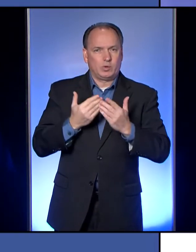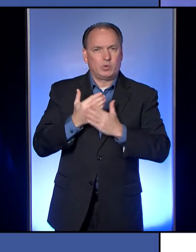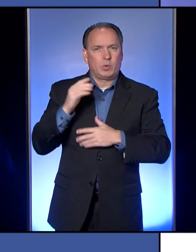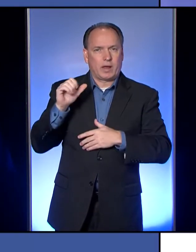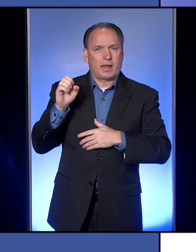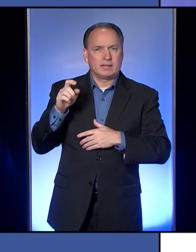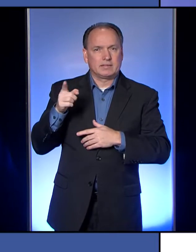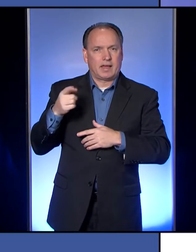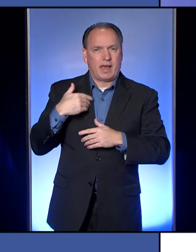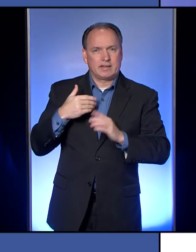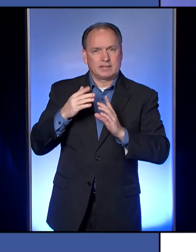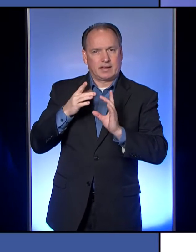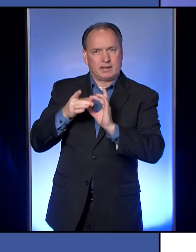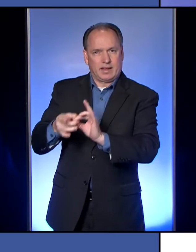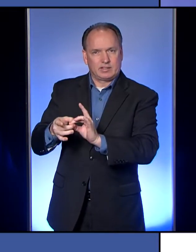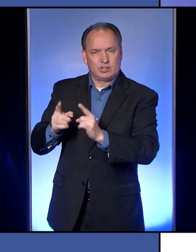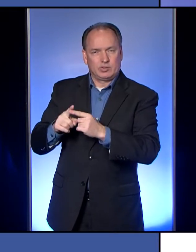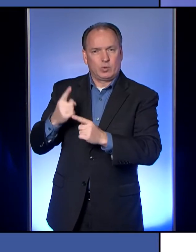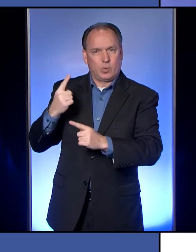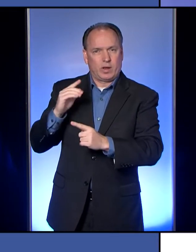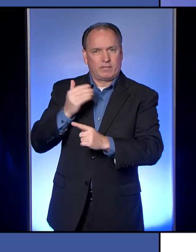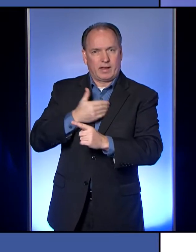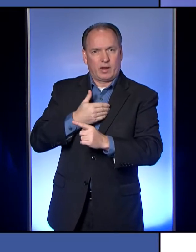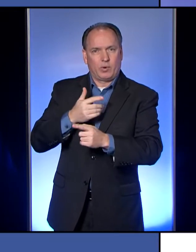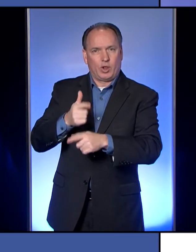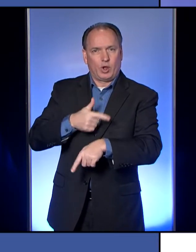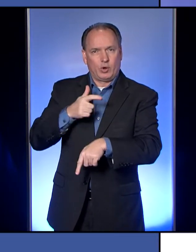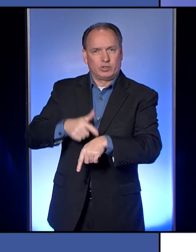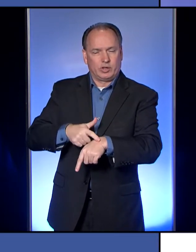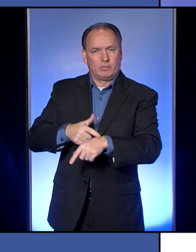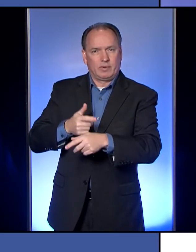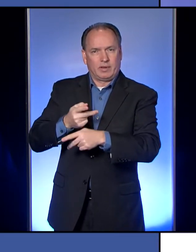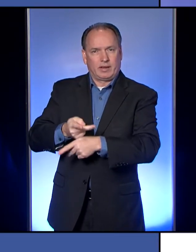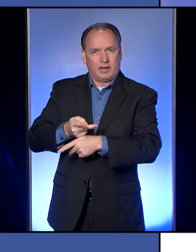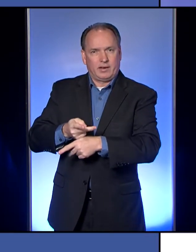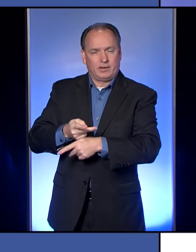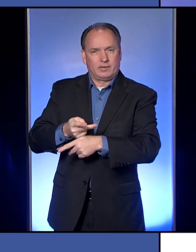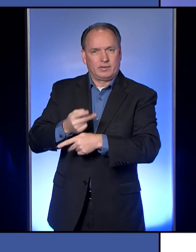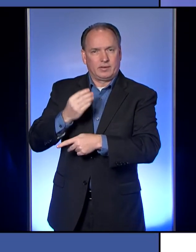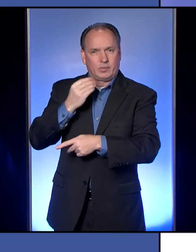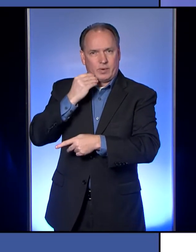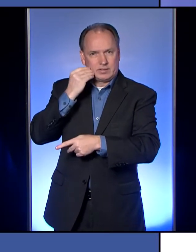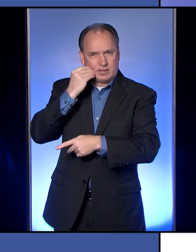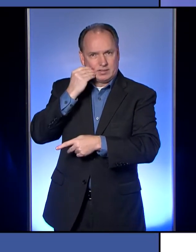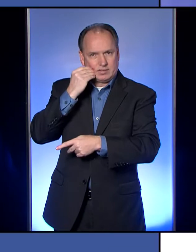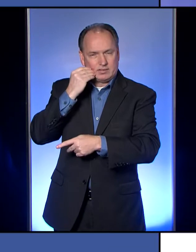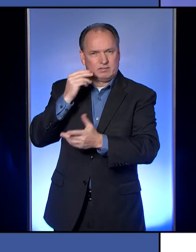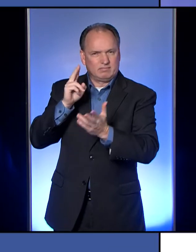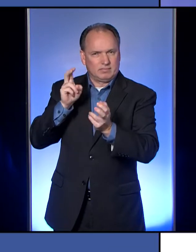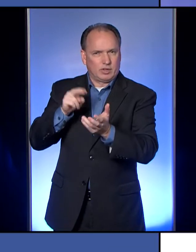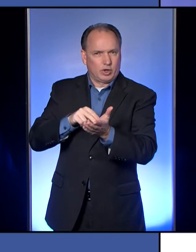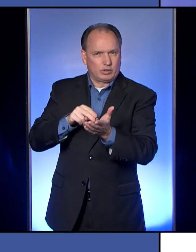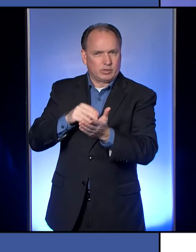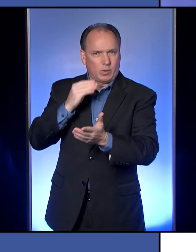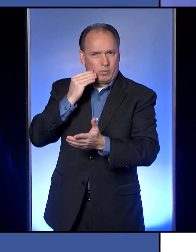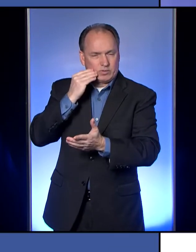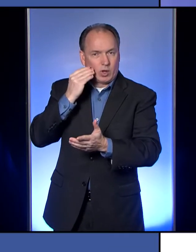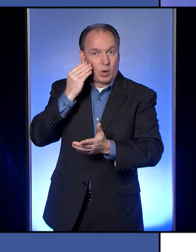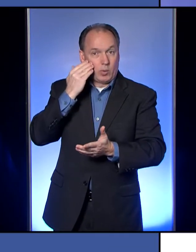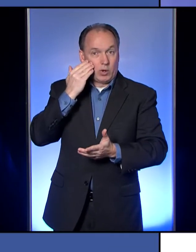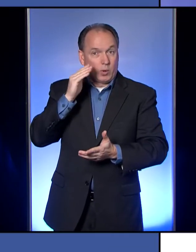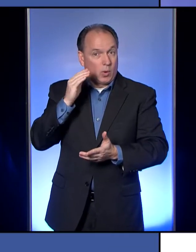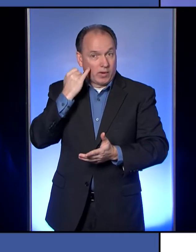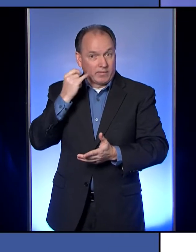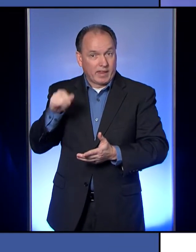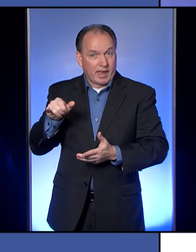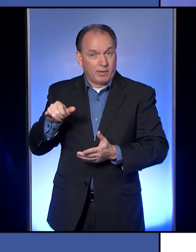has a connection to one of our long-term residents, basically nursing homes. We don't know whether that person